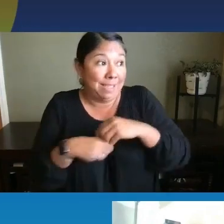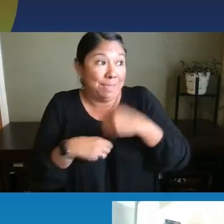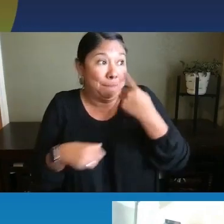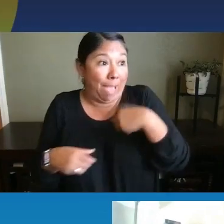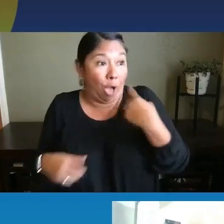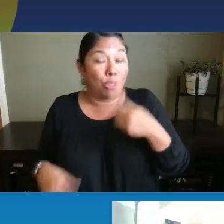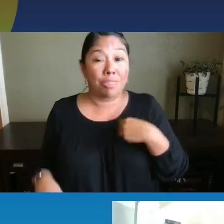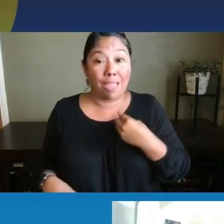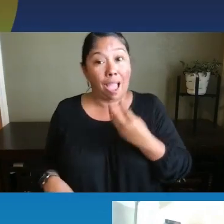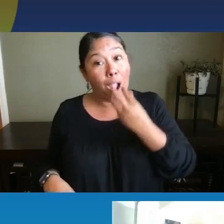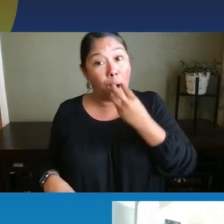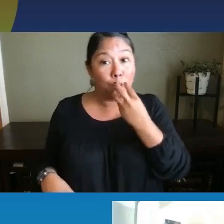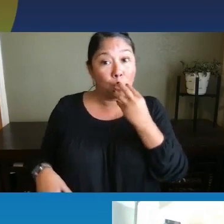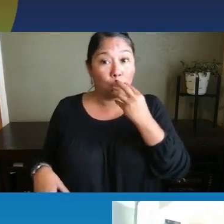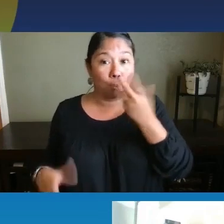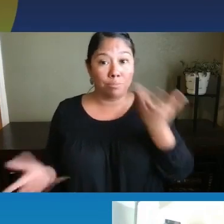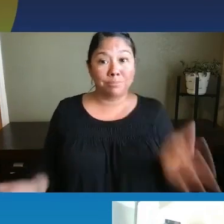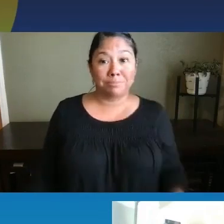it tastes like.